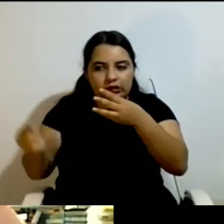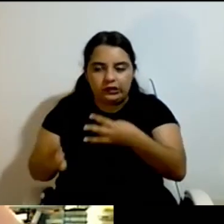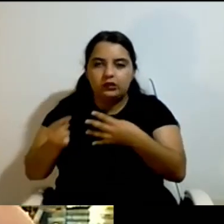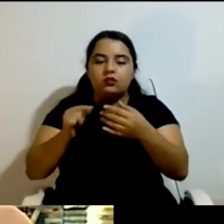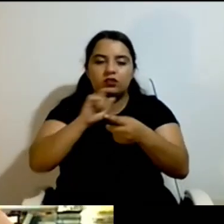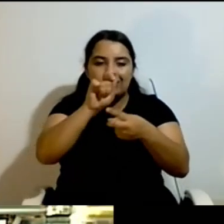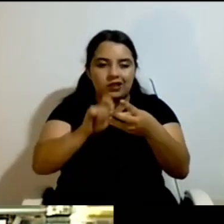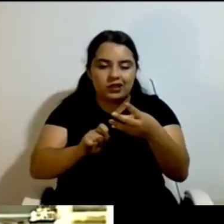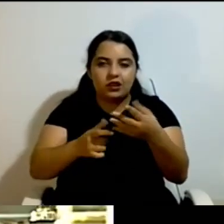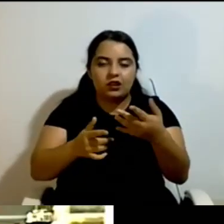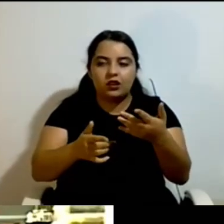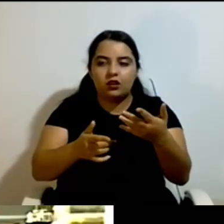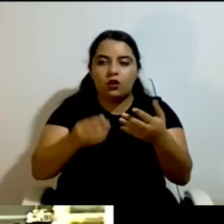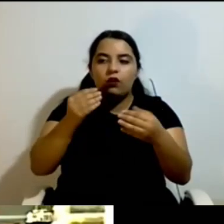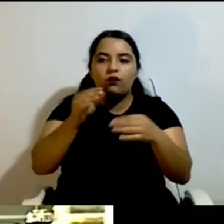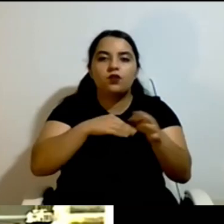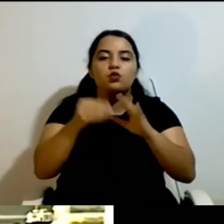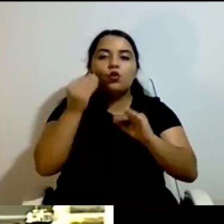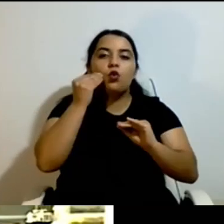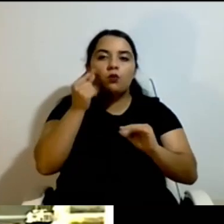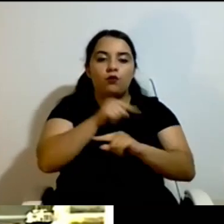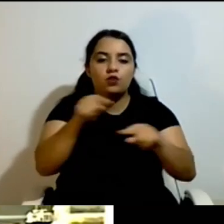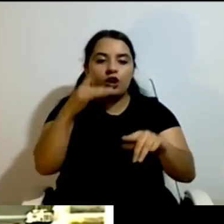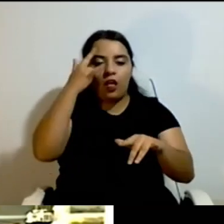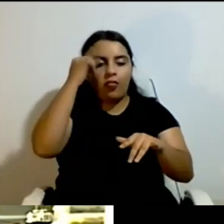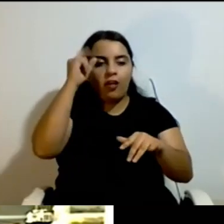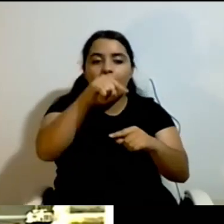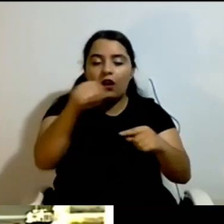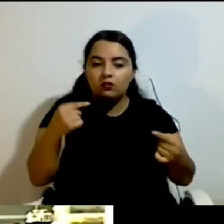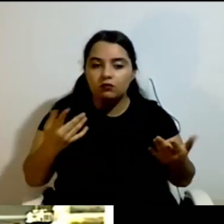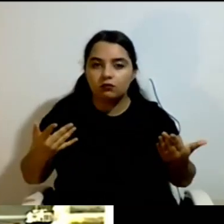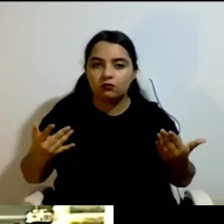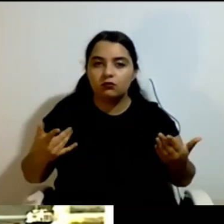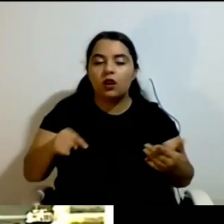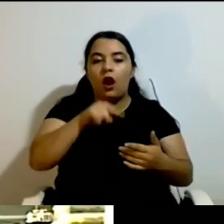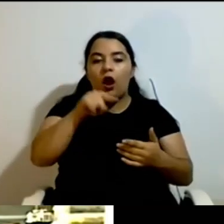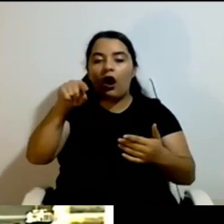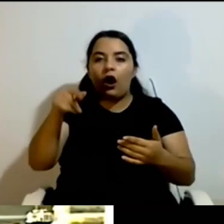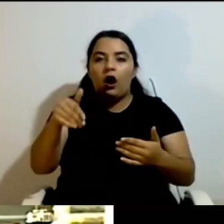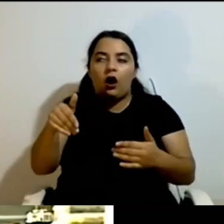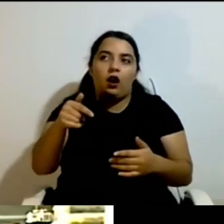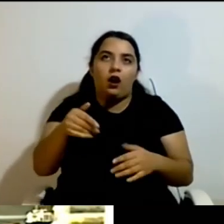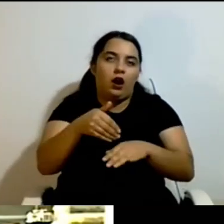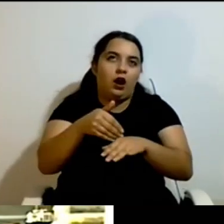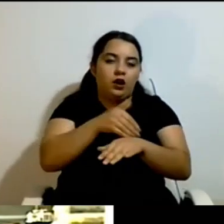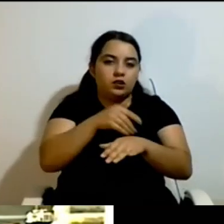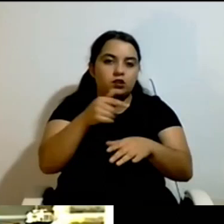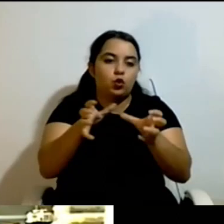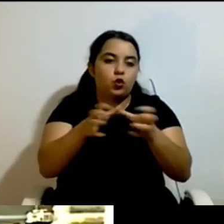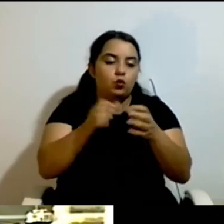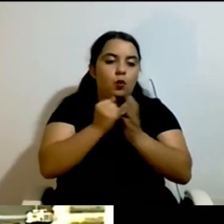other, and we had this support group for almost three years. They met every month and discussed